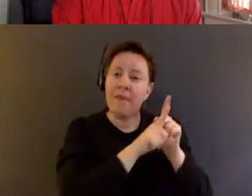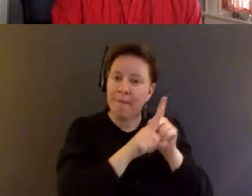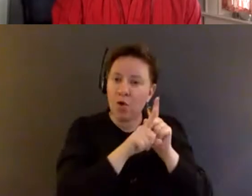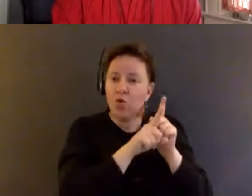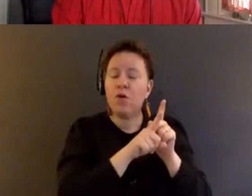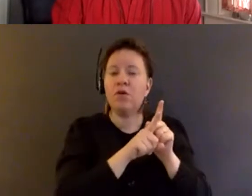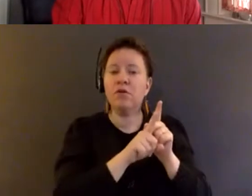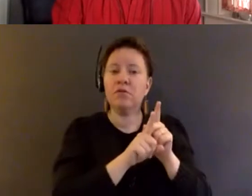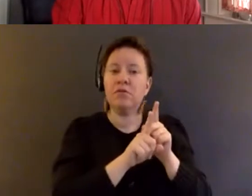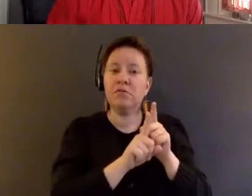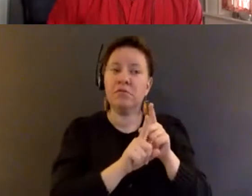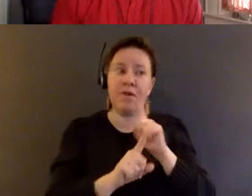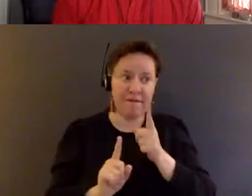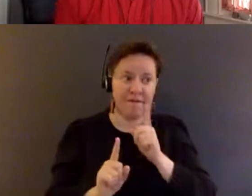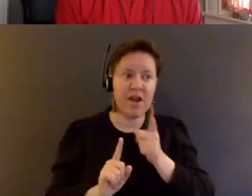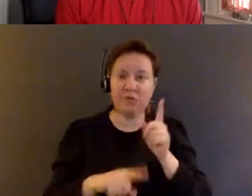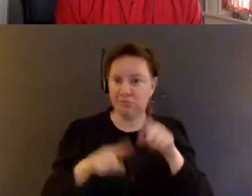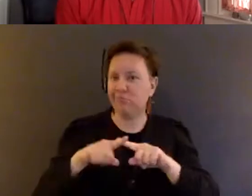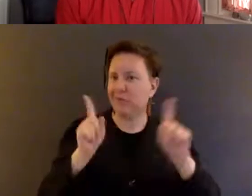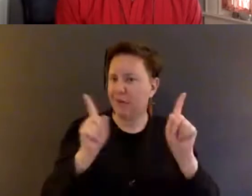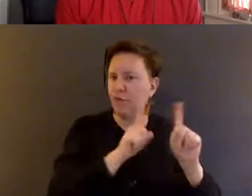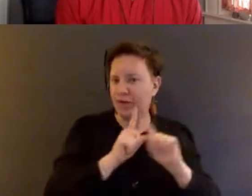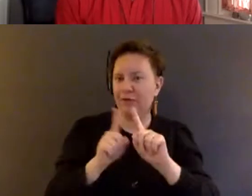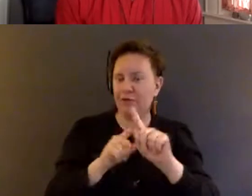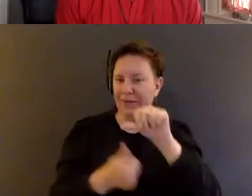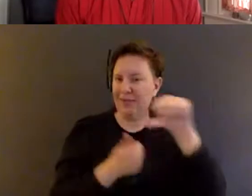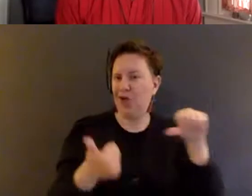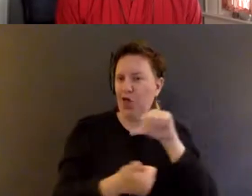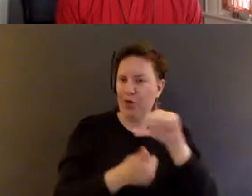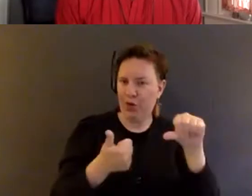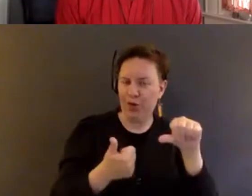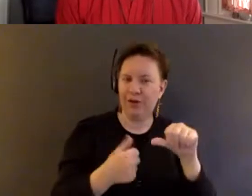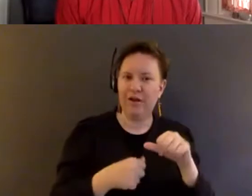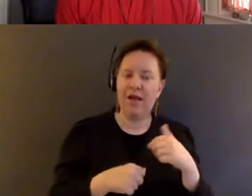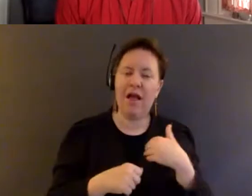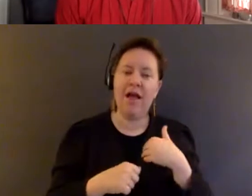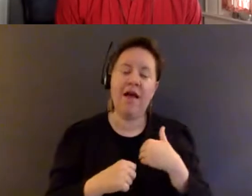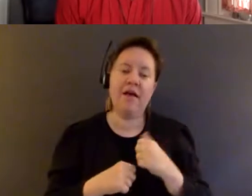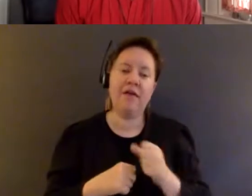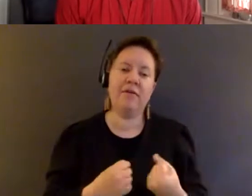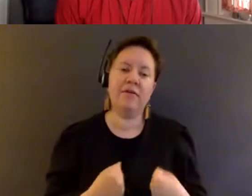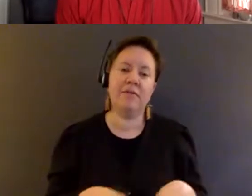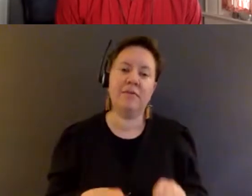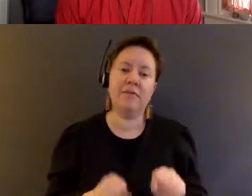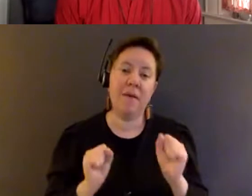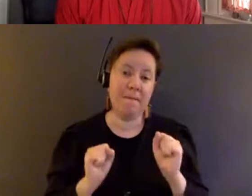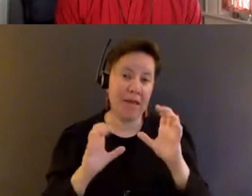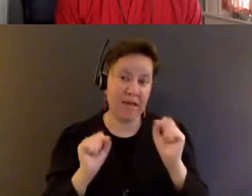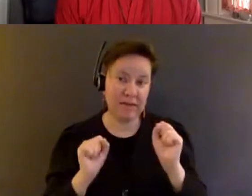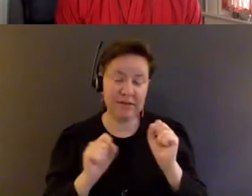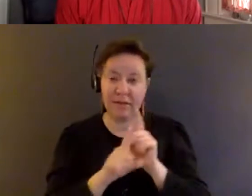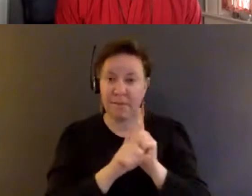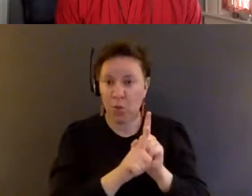very, uh, different from each other. So I had, um, amazing mentors in